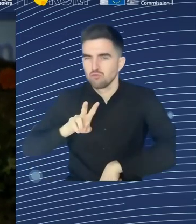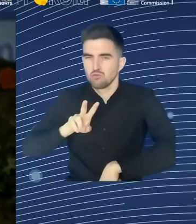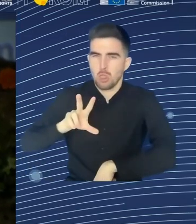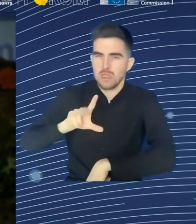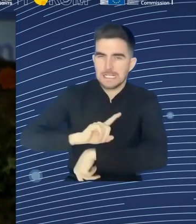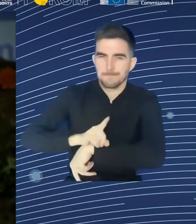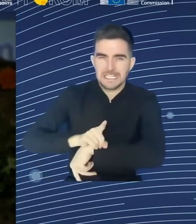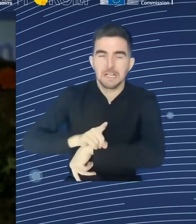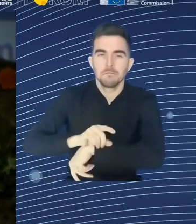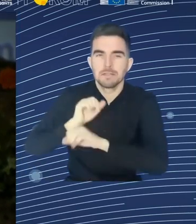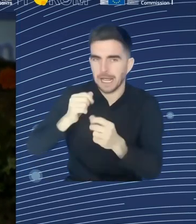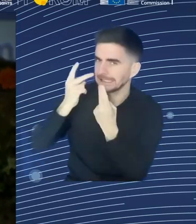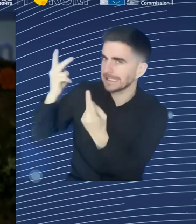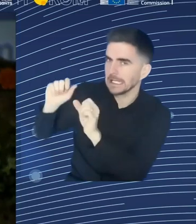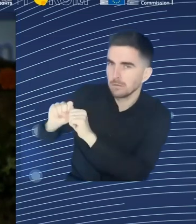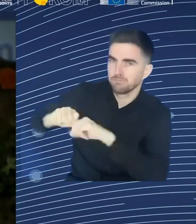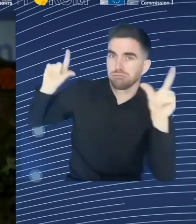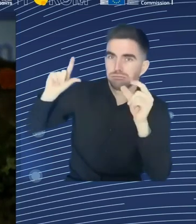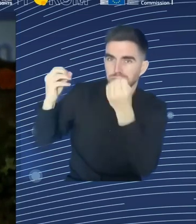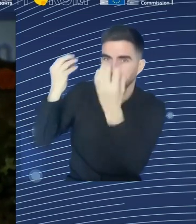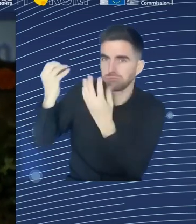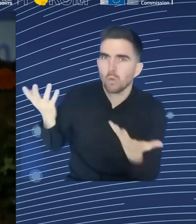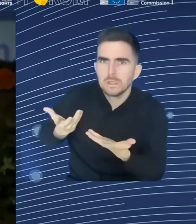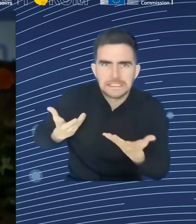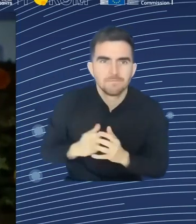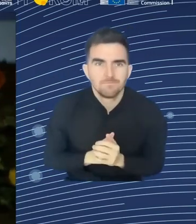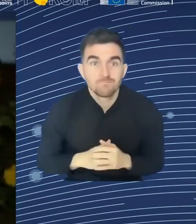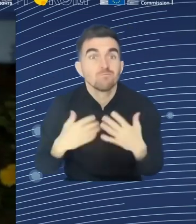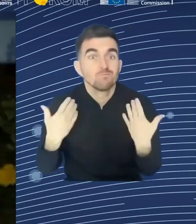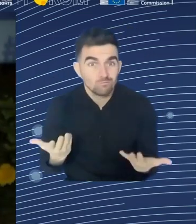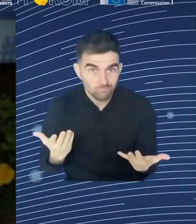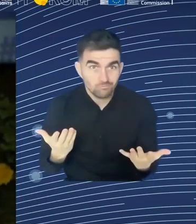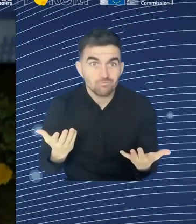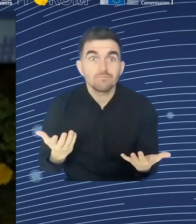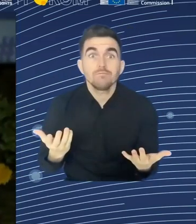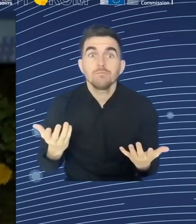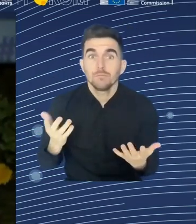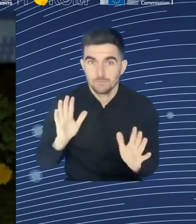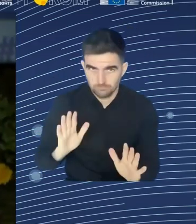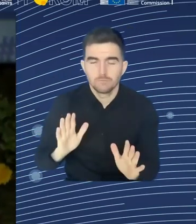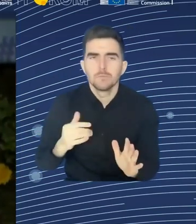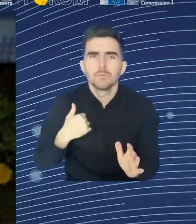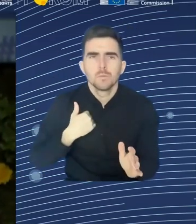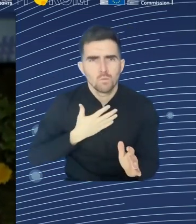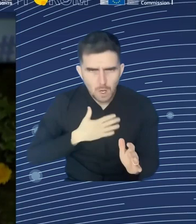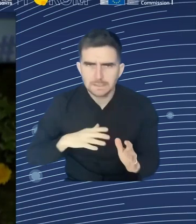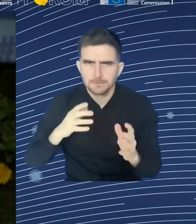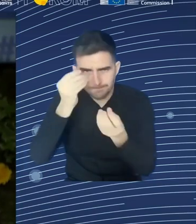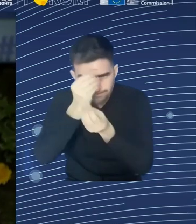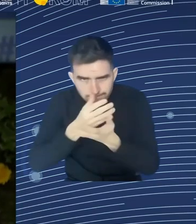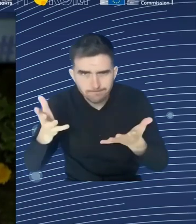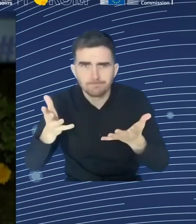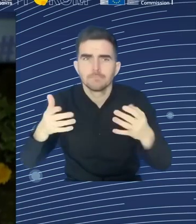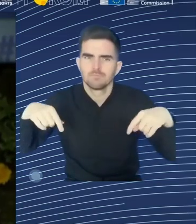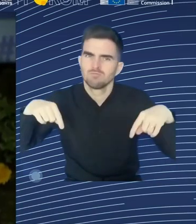particularly timely, obviously. So to help us put things in the right context, and present some of those key